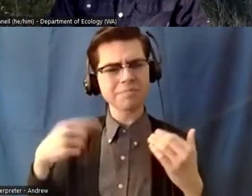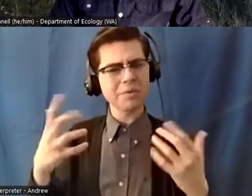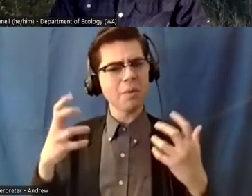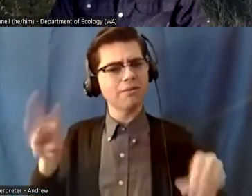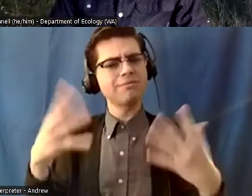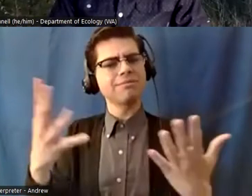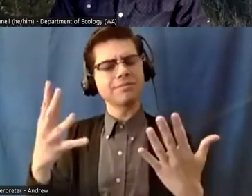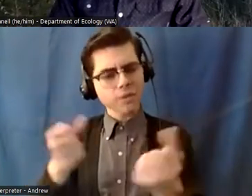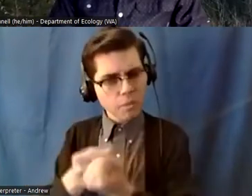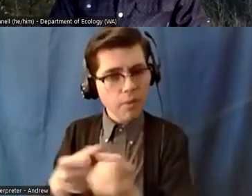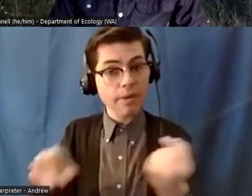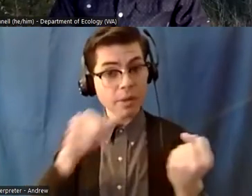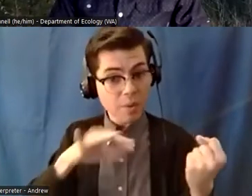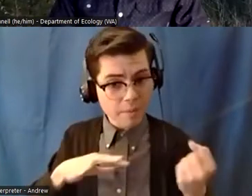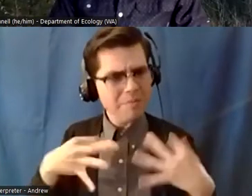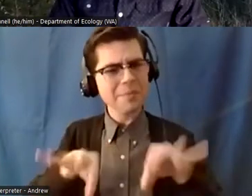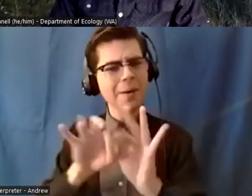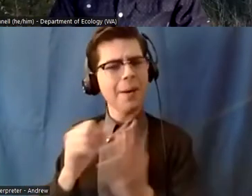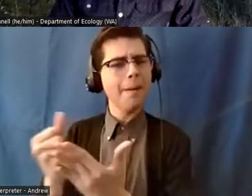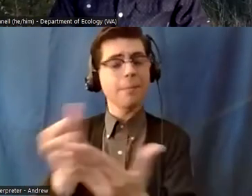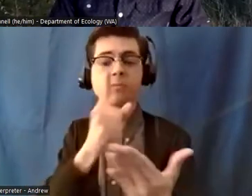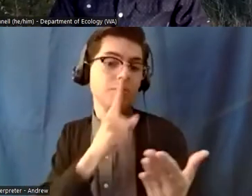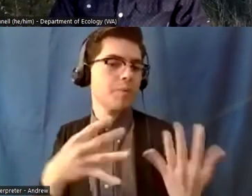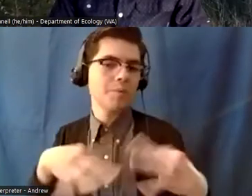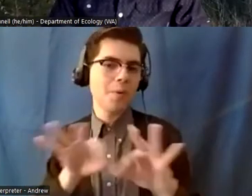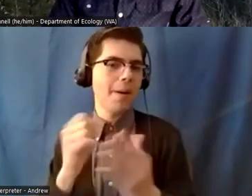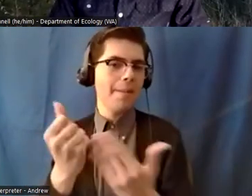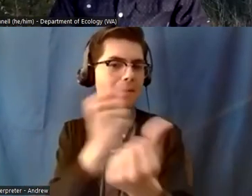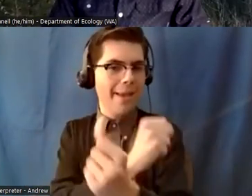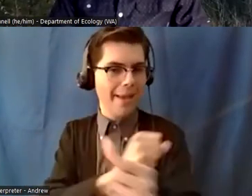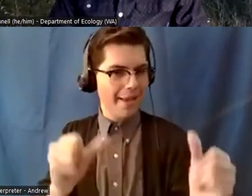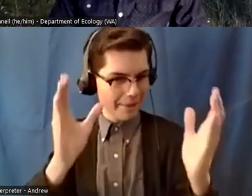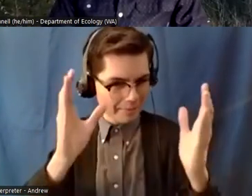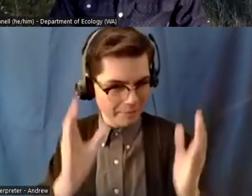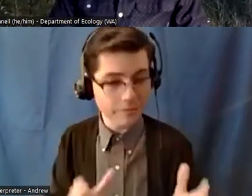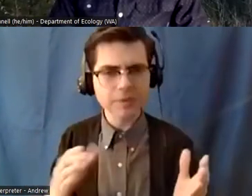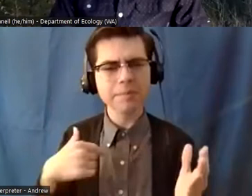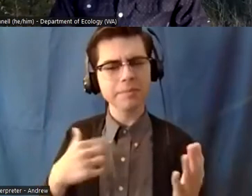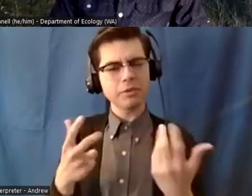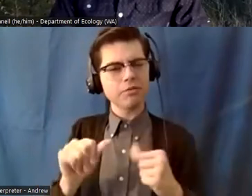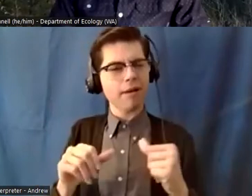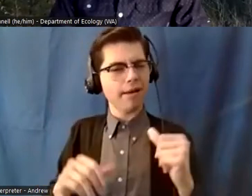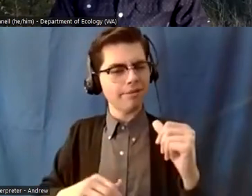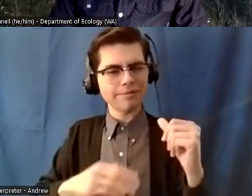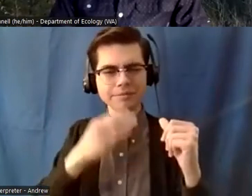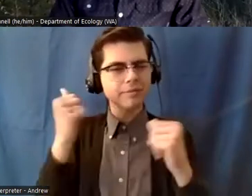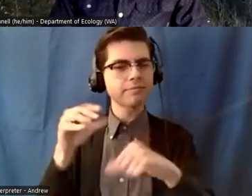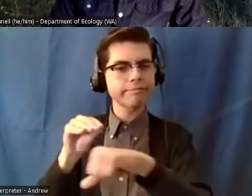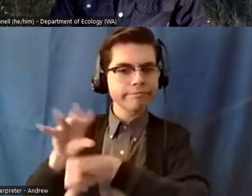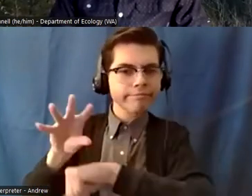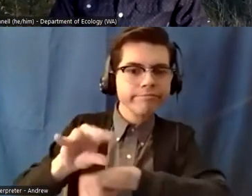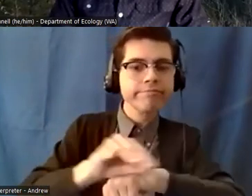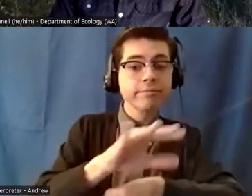help everyone i try to help give them advice for moving on in their career and i know some will come back and work